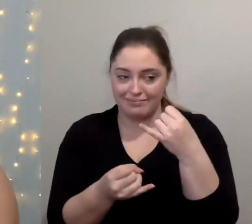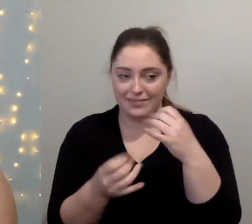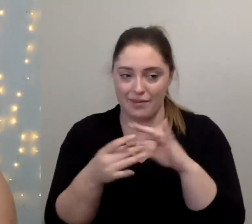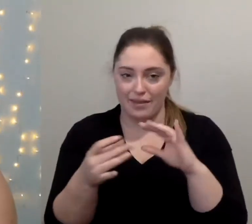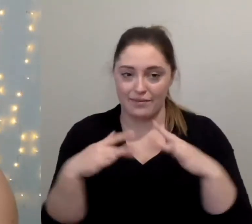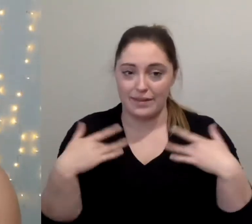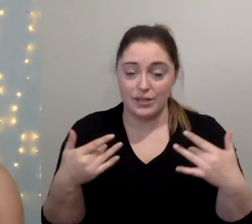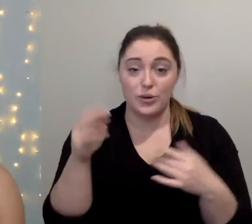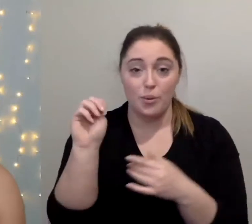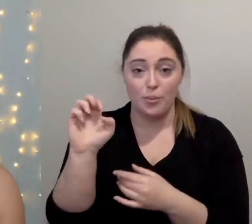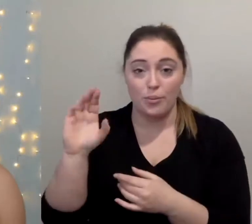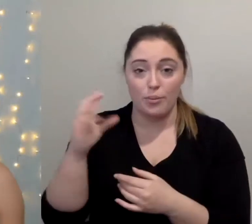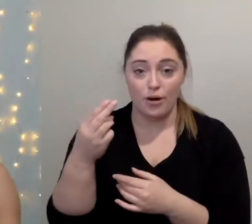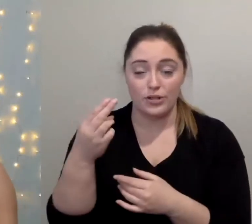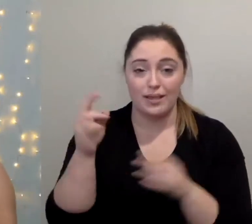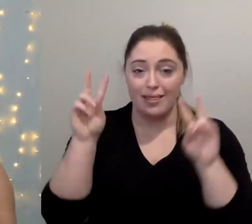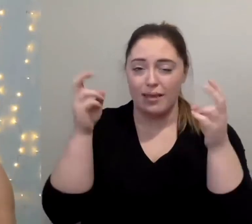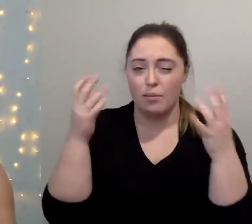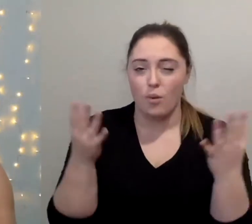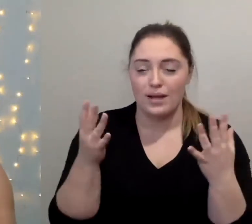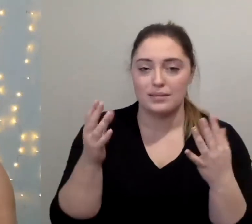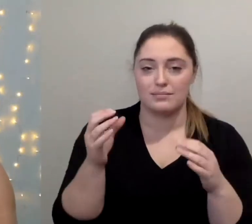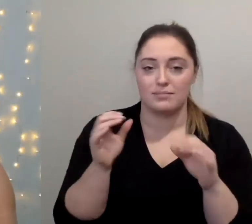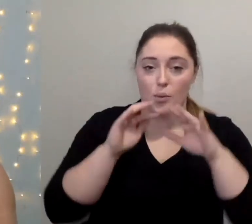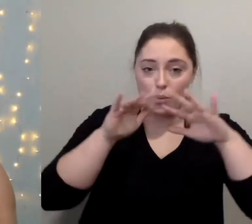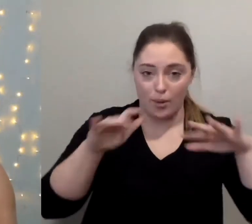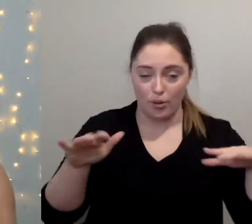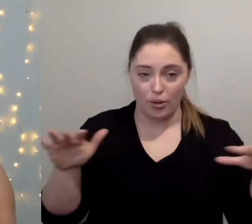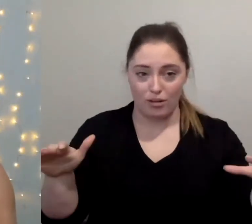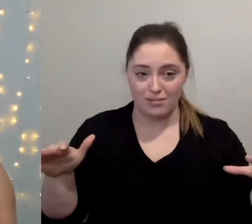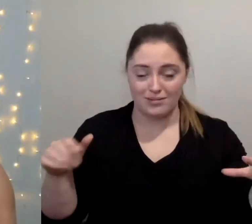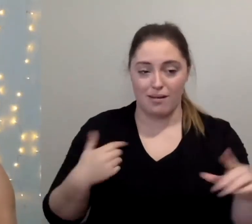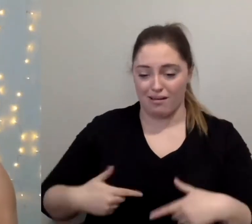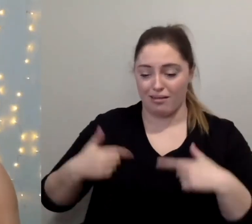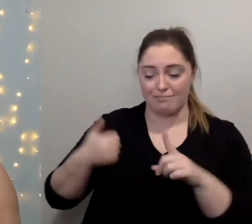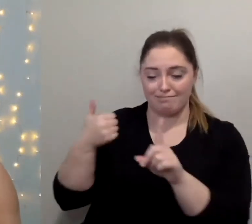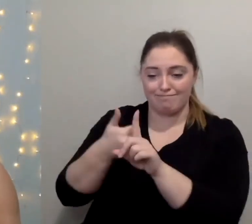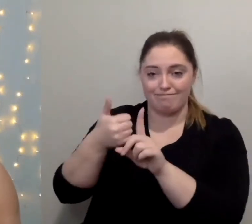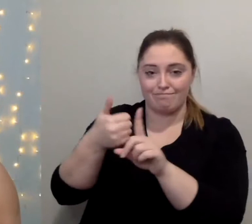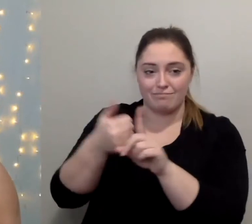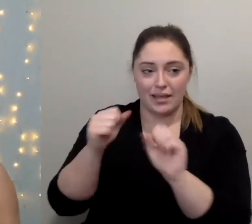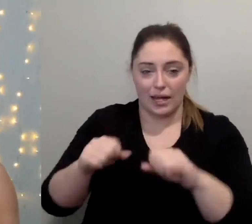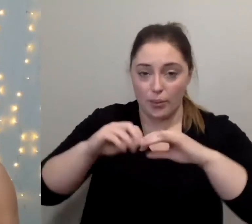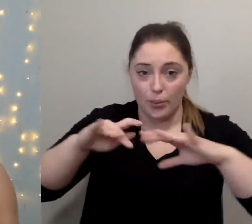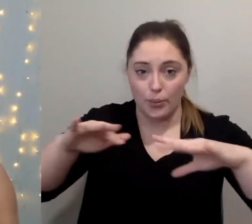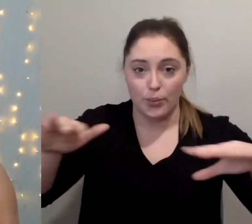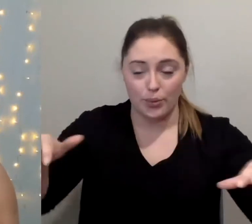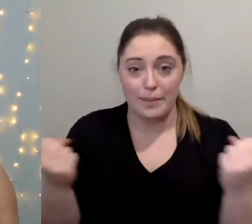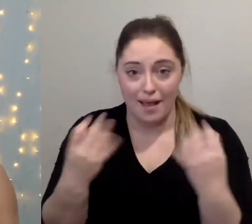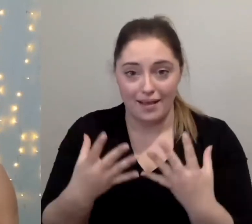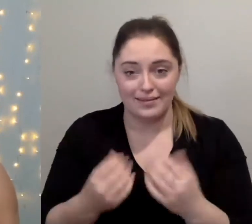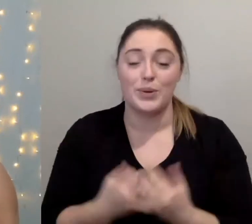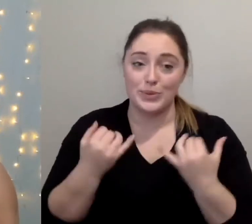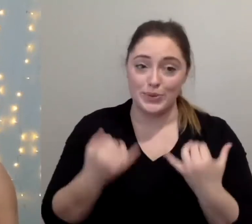ripple and we know that even the smallest action can have a huge impact today we're inviting you to share your